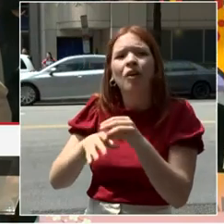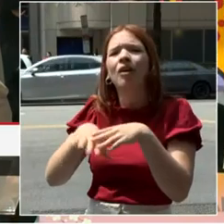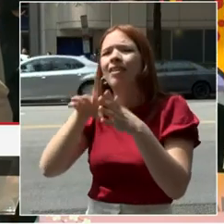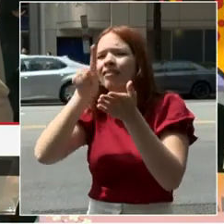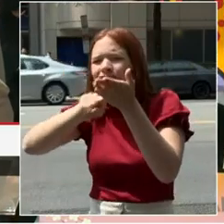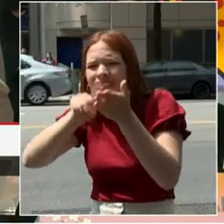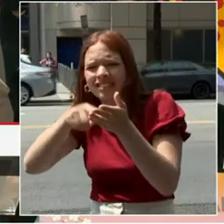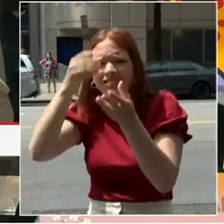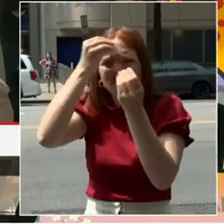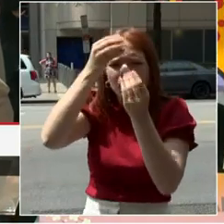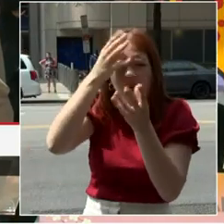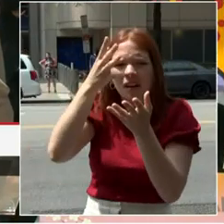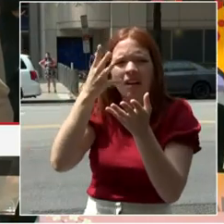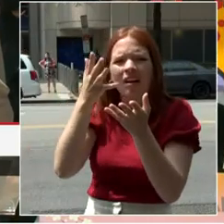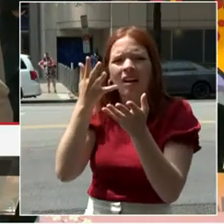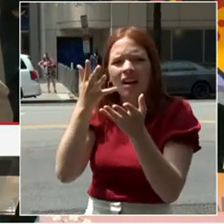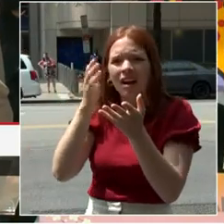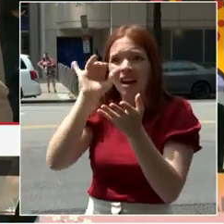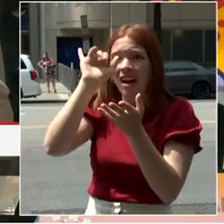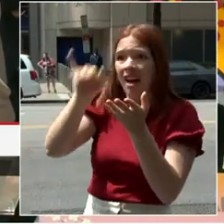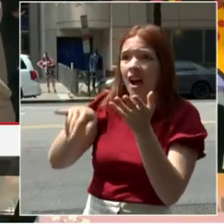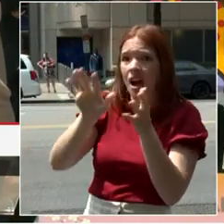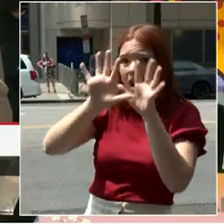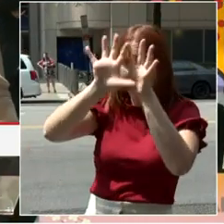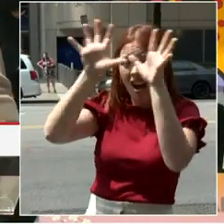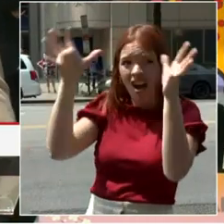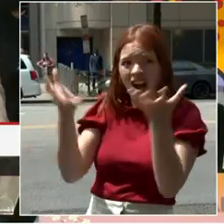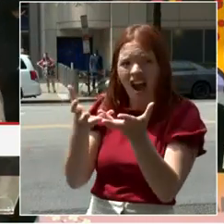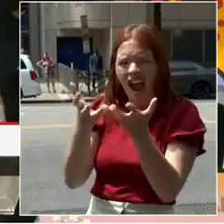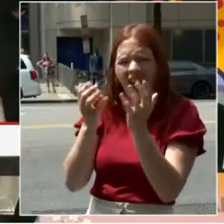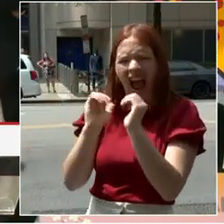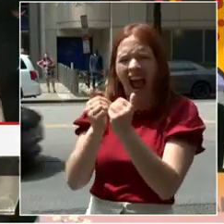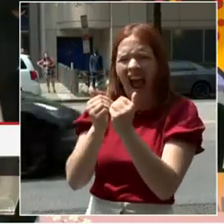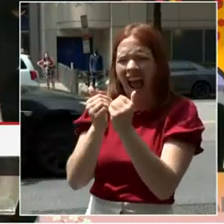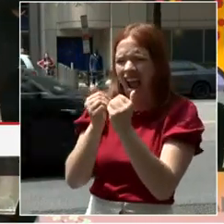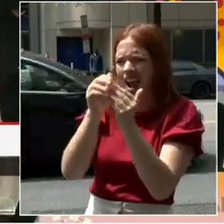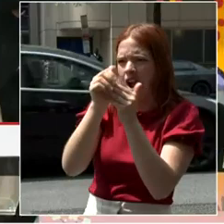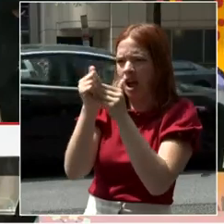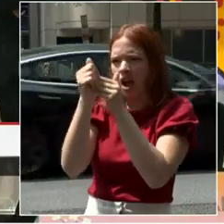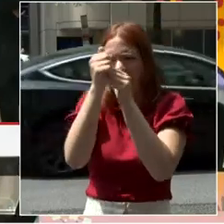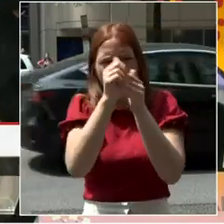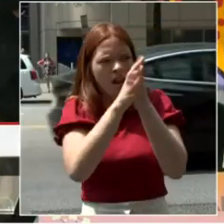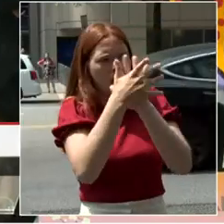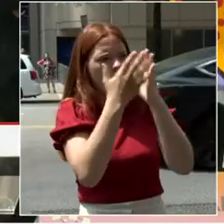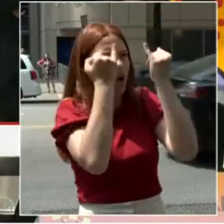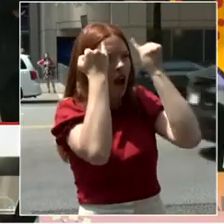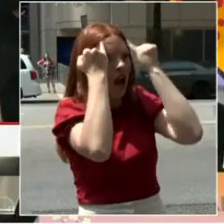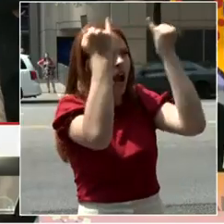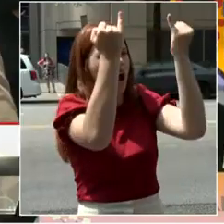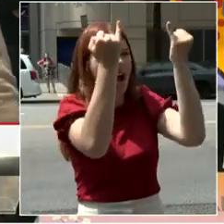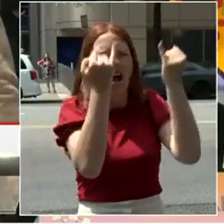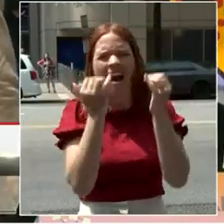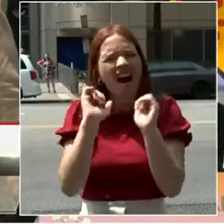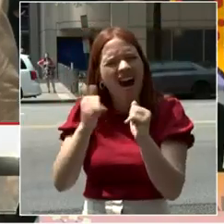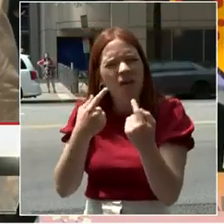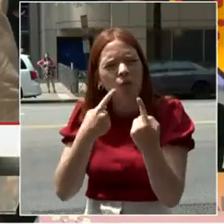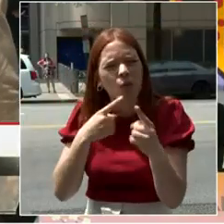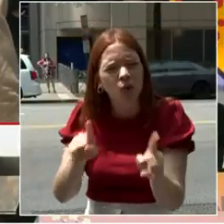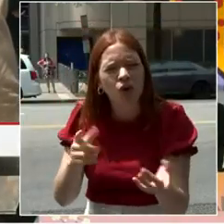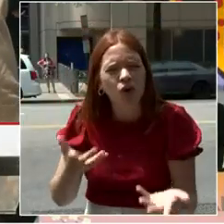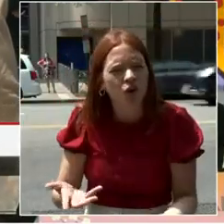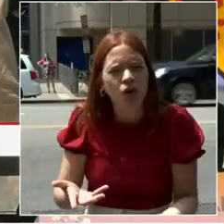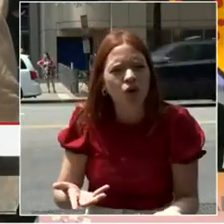guide the breadth of ideas and the types of ideas that you're hoping can come out of this? Well, I don't want to